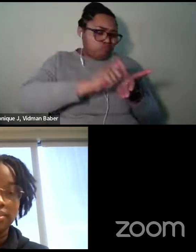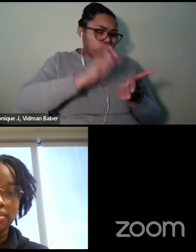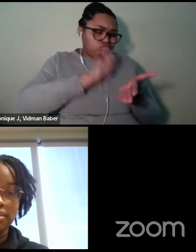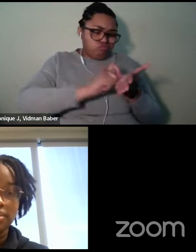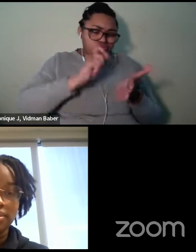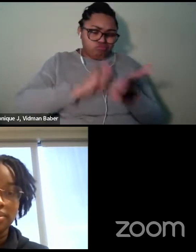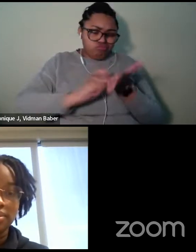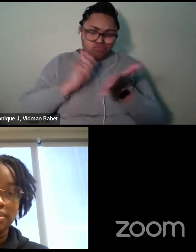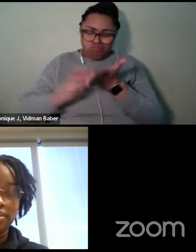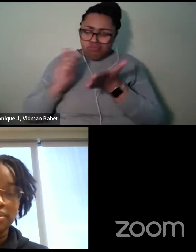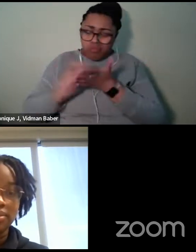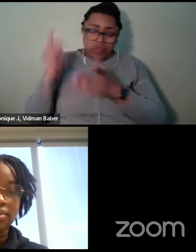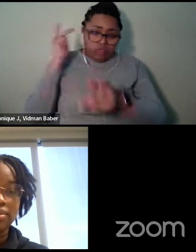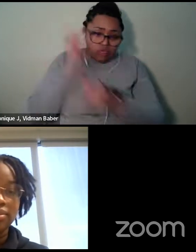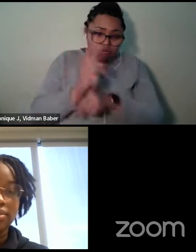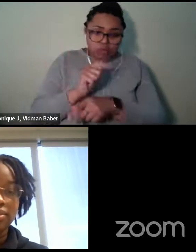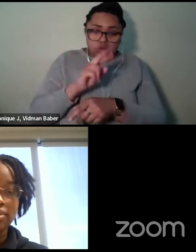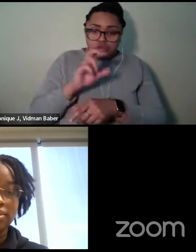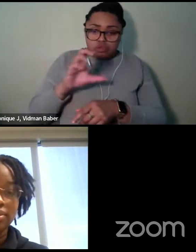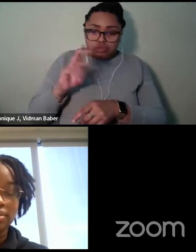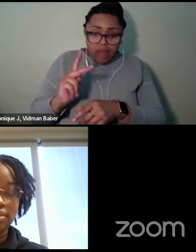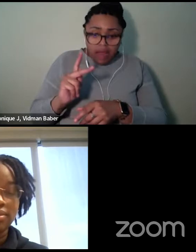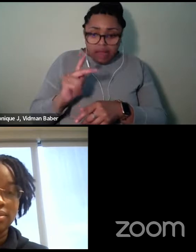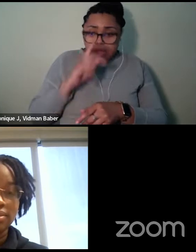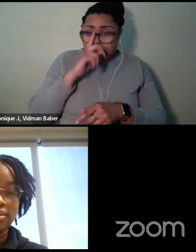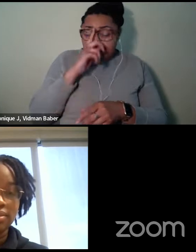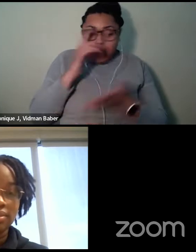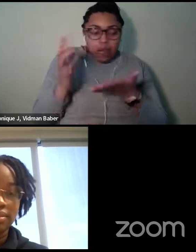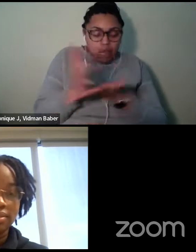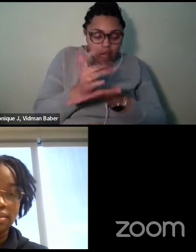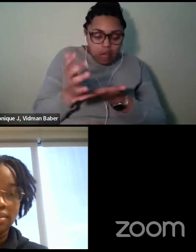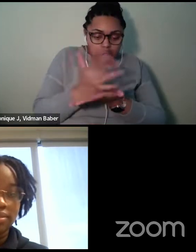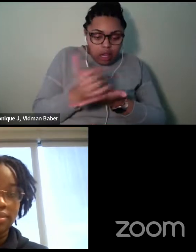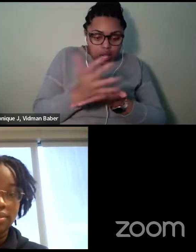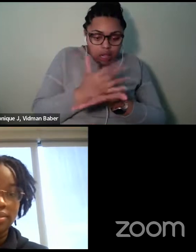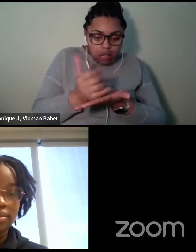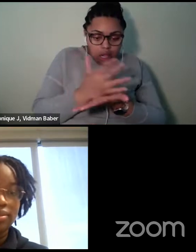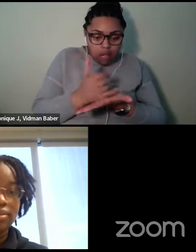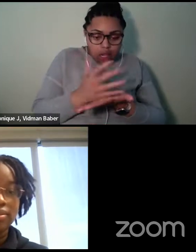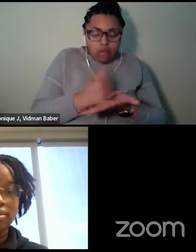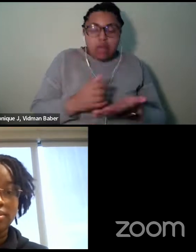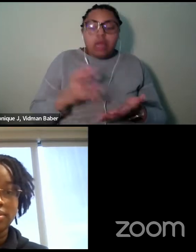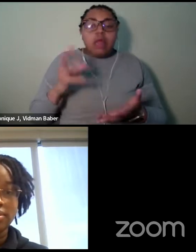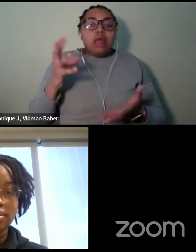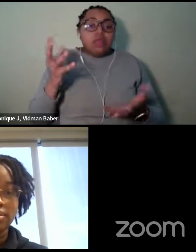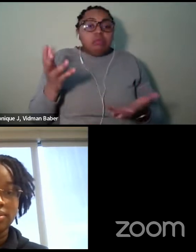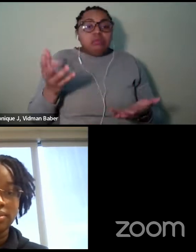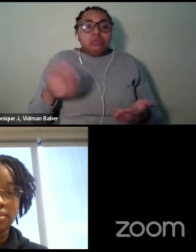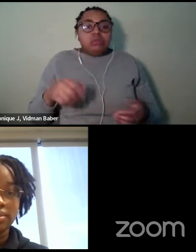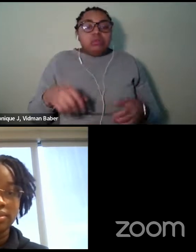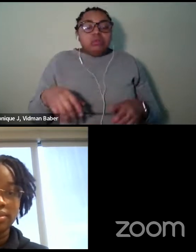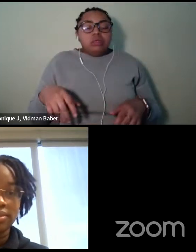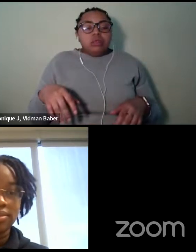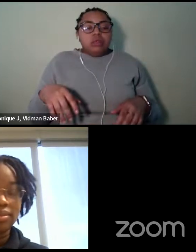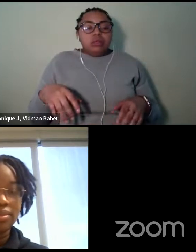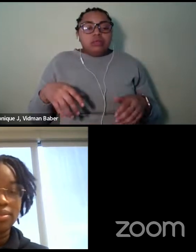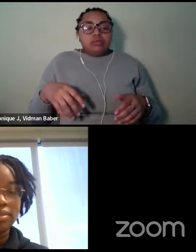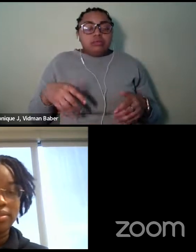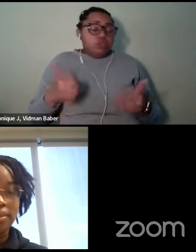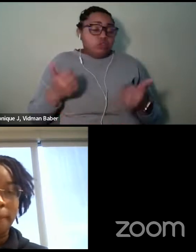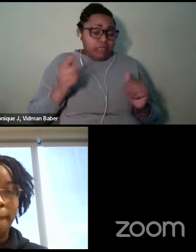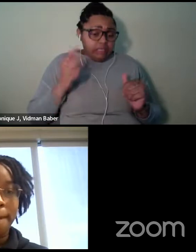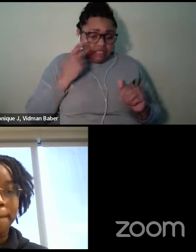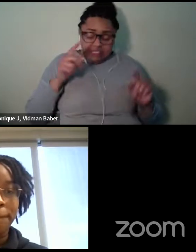keeping track of those and collecting them. And then, and experimenting with, um, trying to